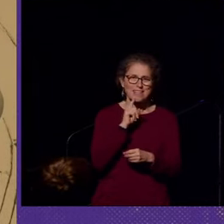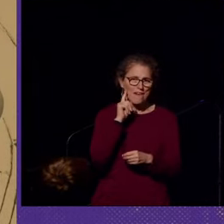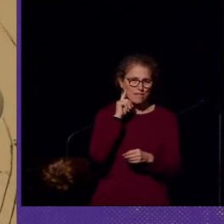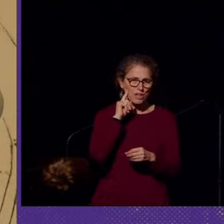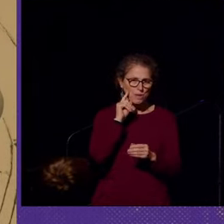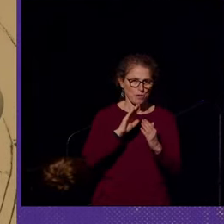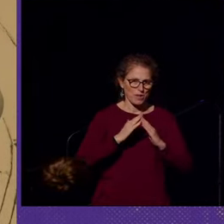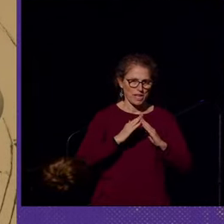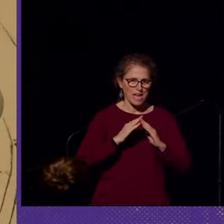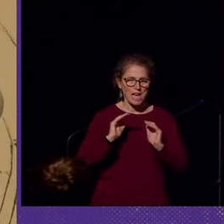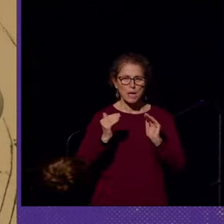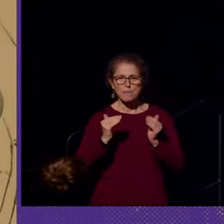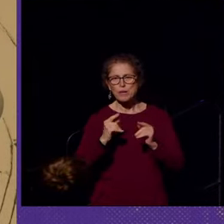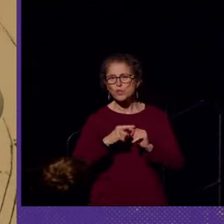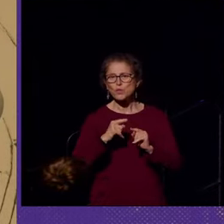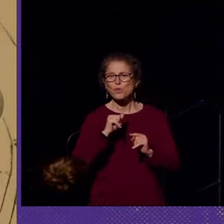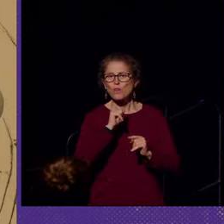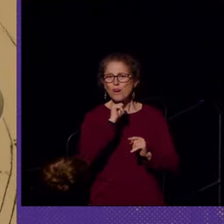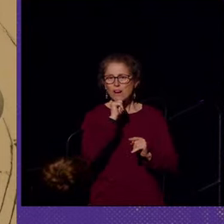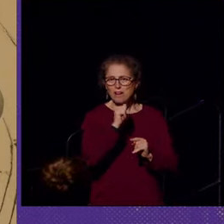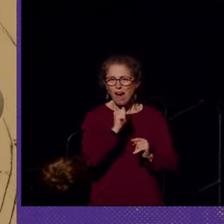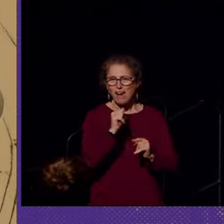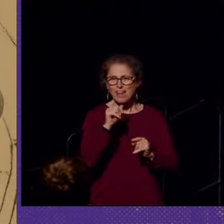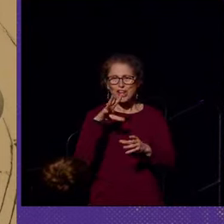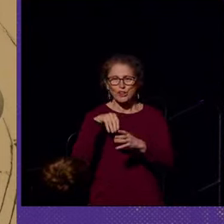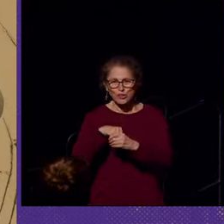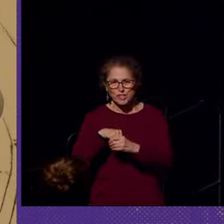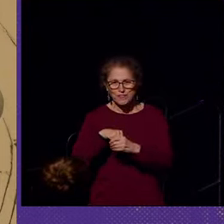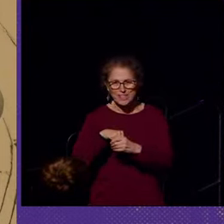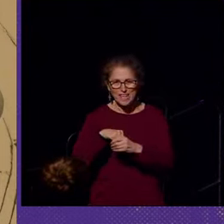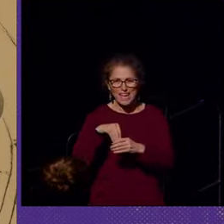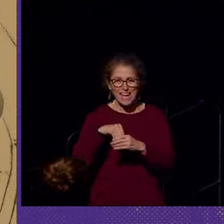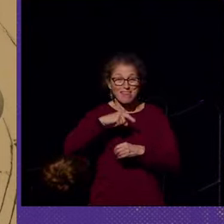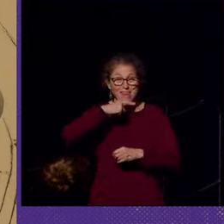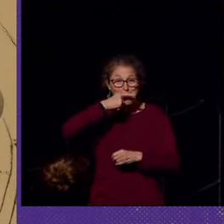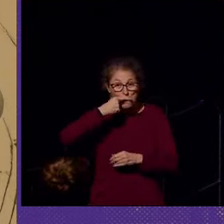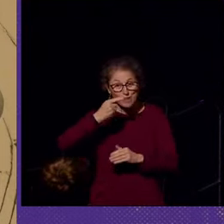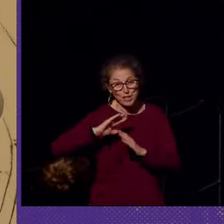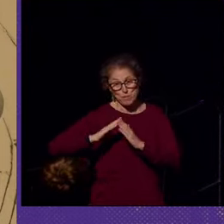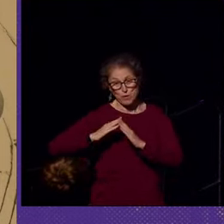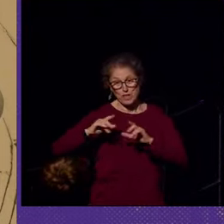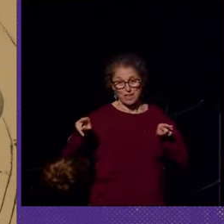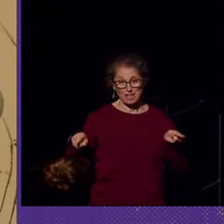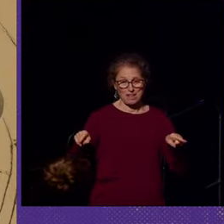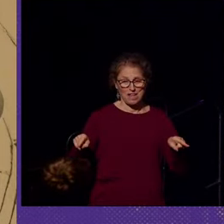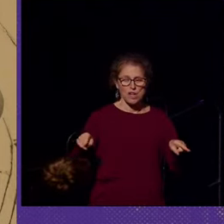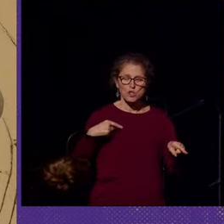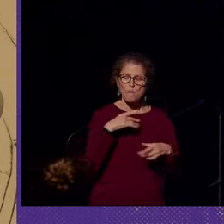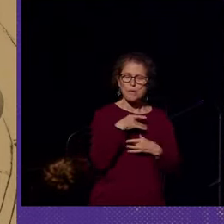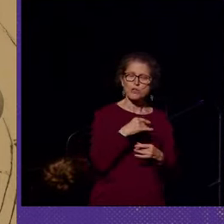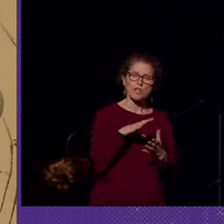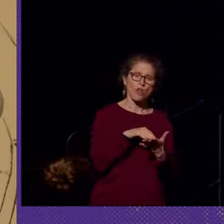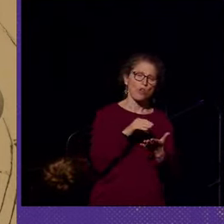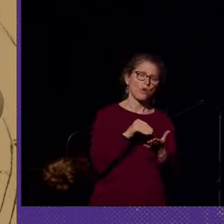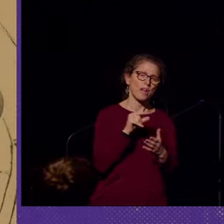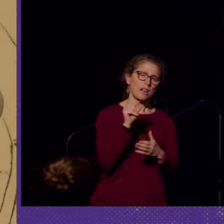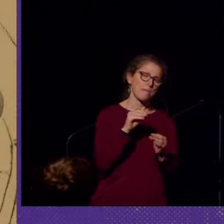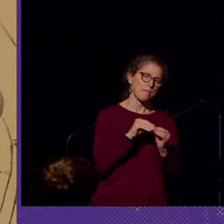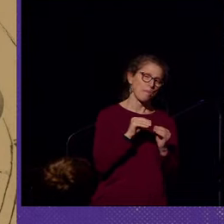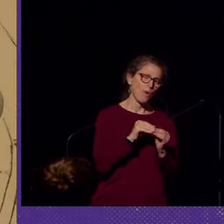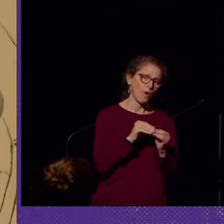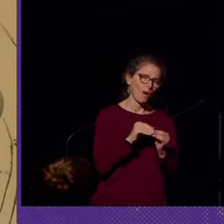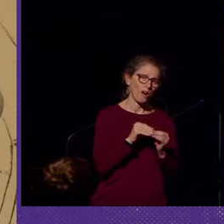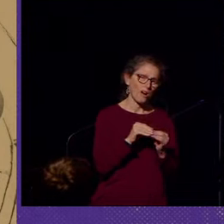in comparison to not inclusivity within the hearing community. And I would be interested in learning a little bit more